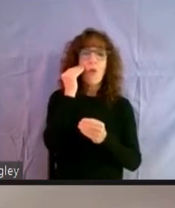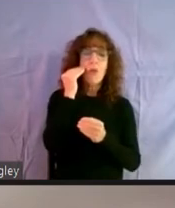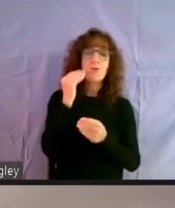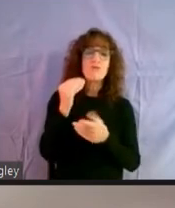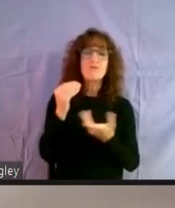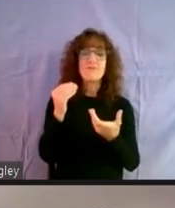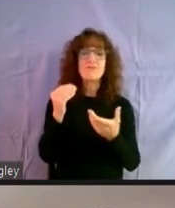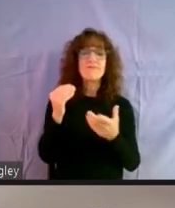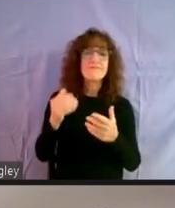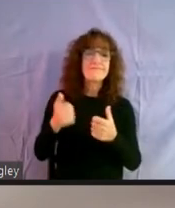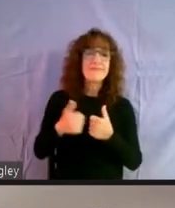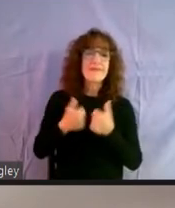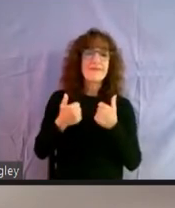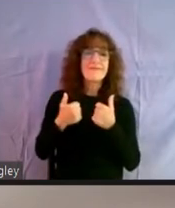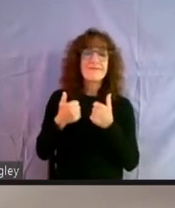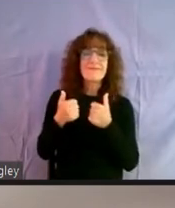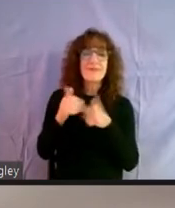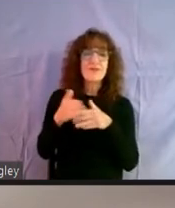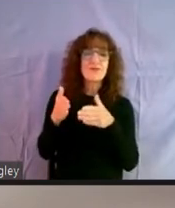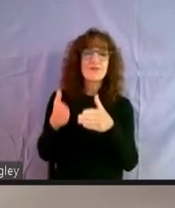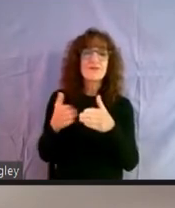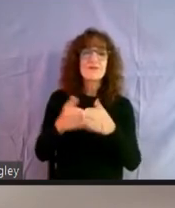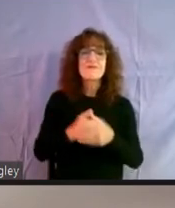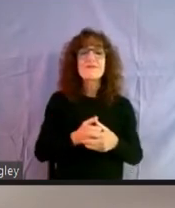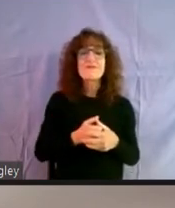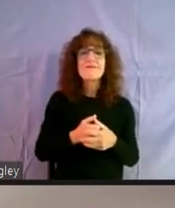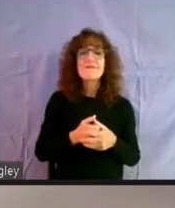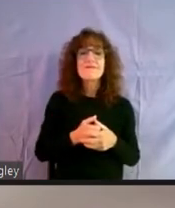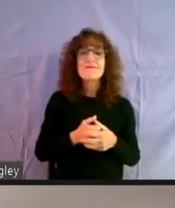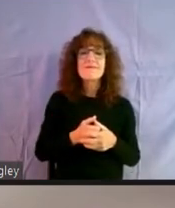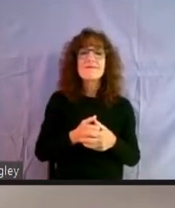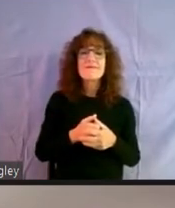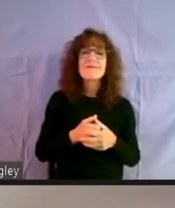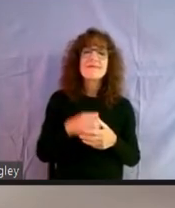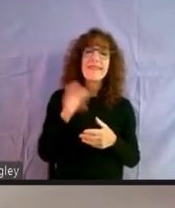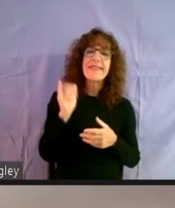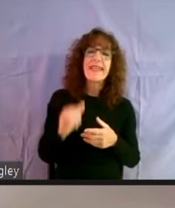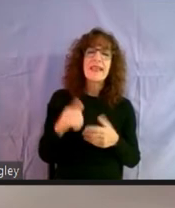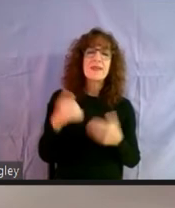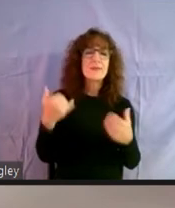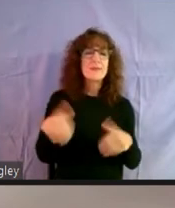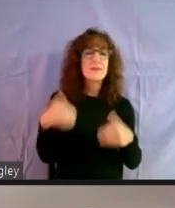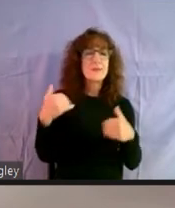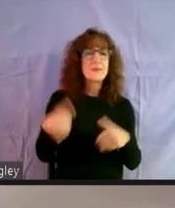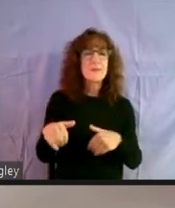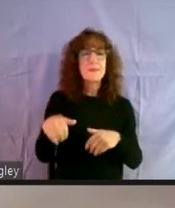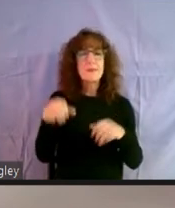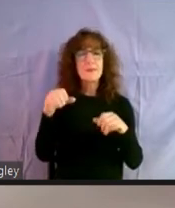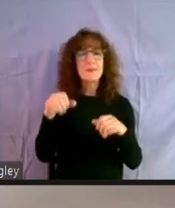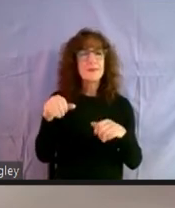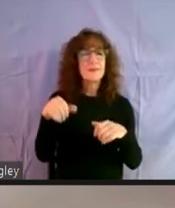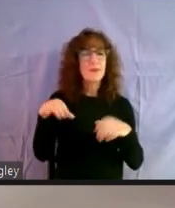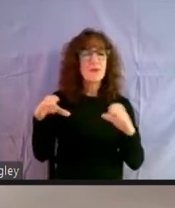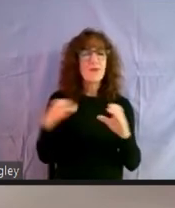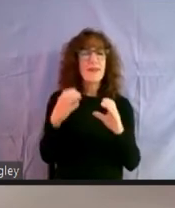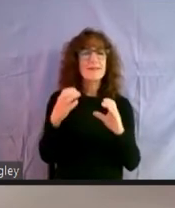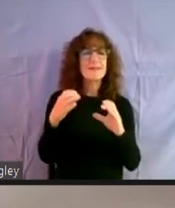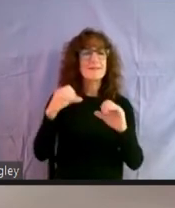It's something that is one of those looming, looming crises because